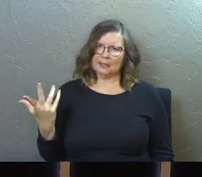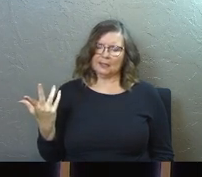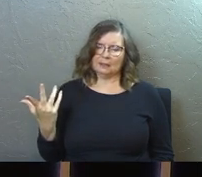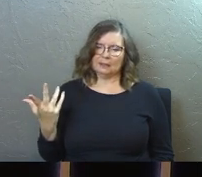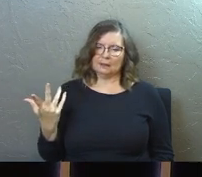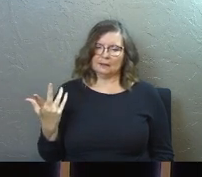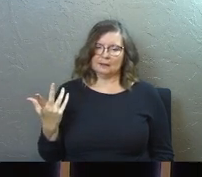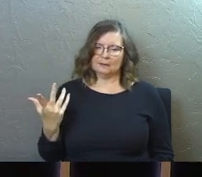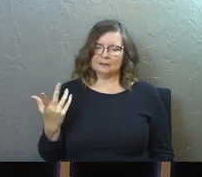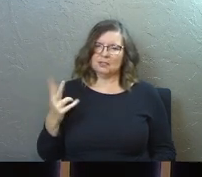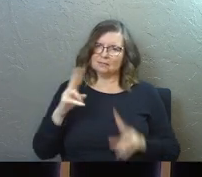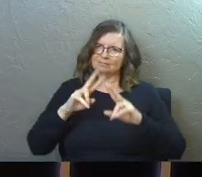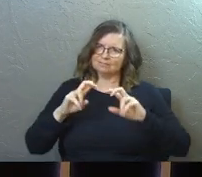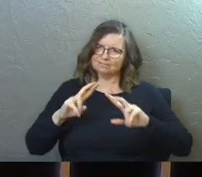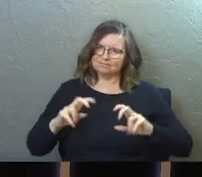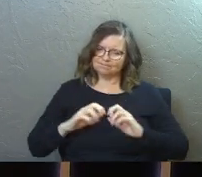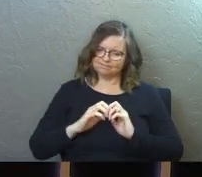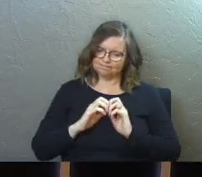Just get underneath it.